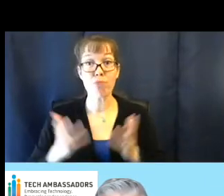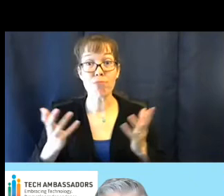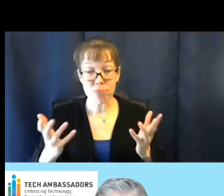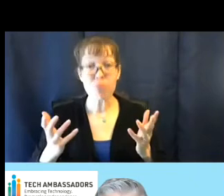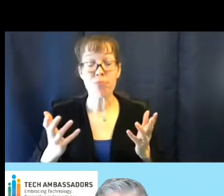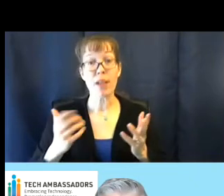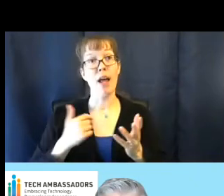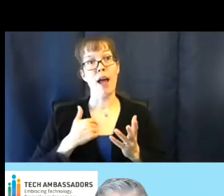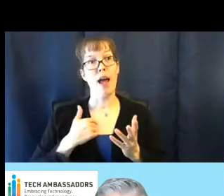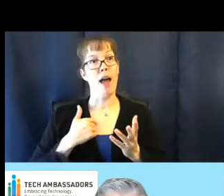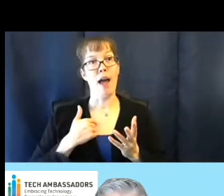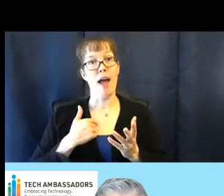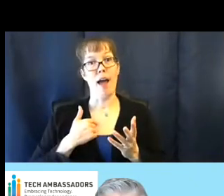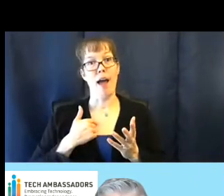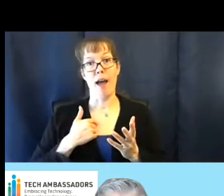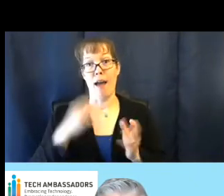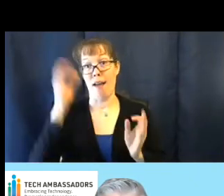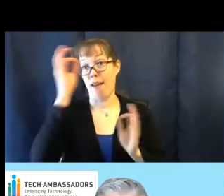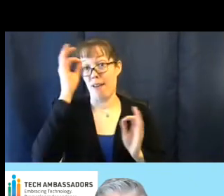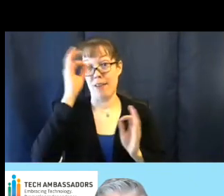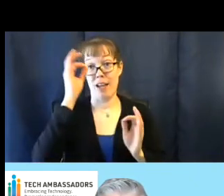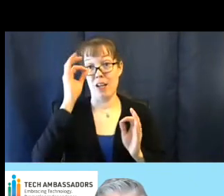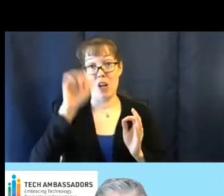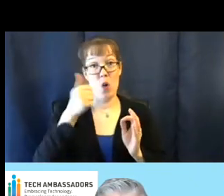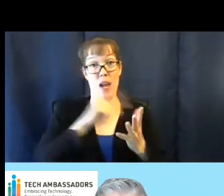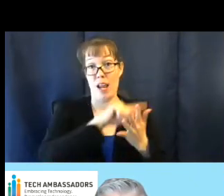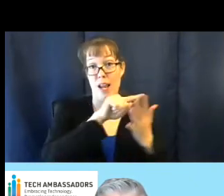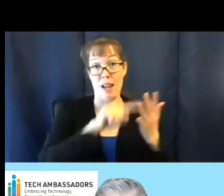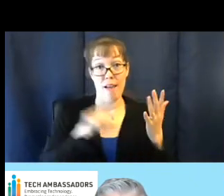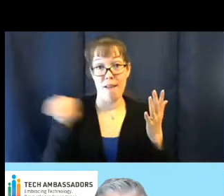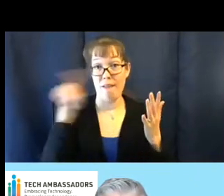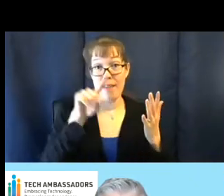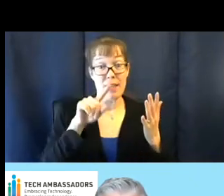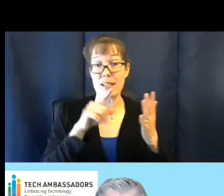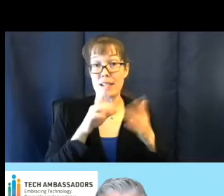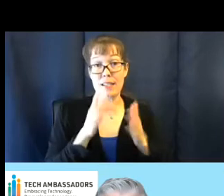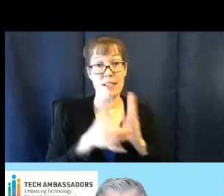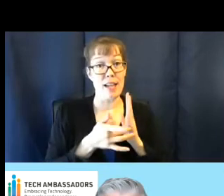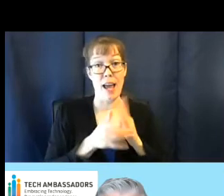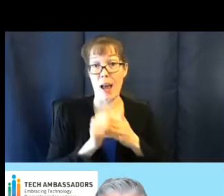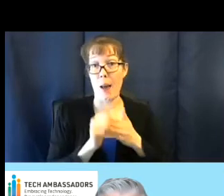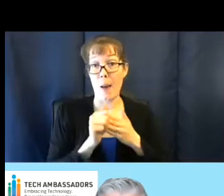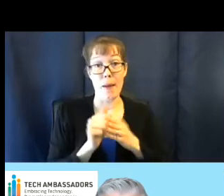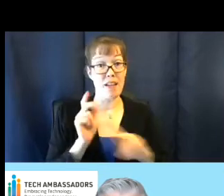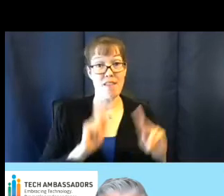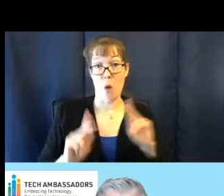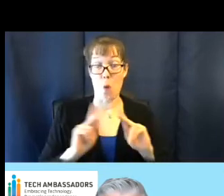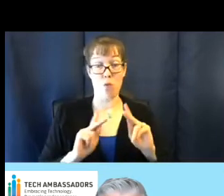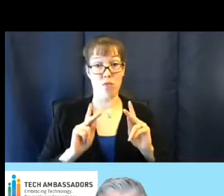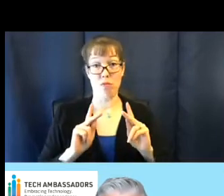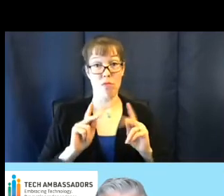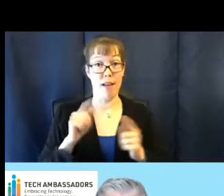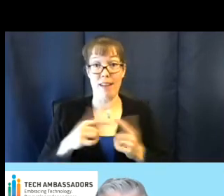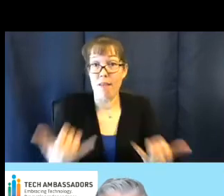I've not known any of these Tech Ambassador folks up until